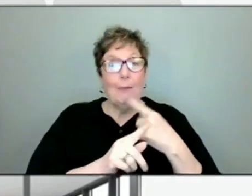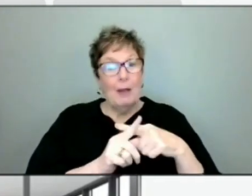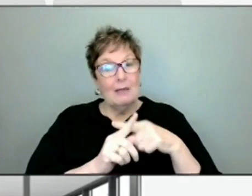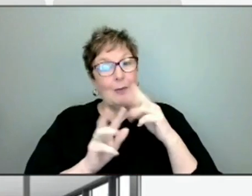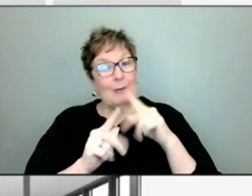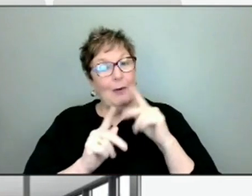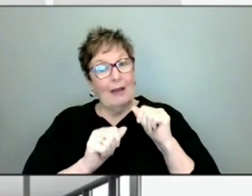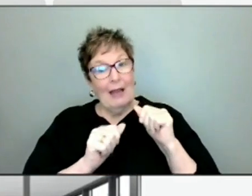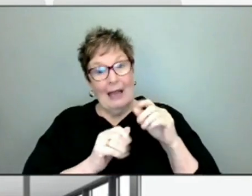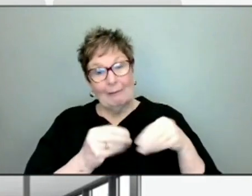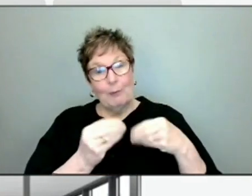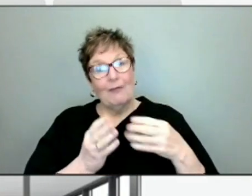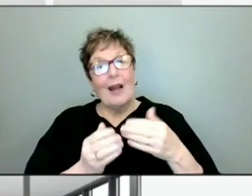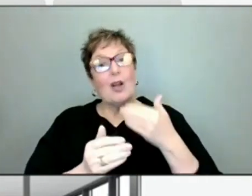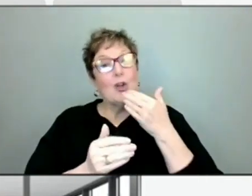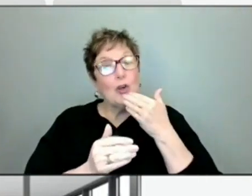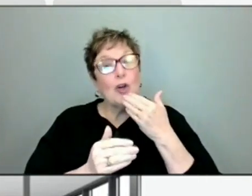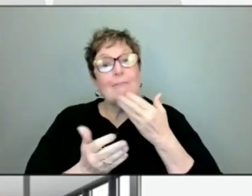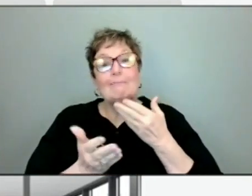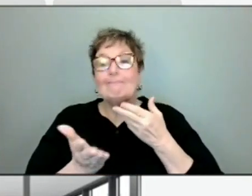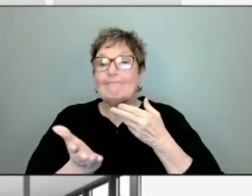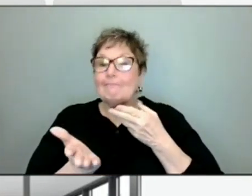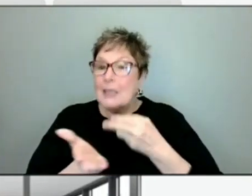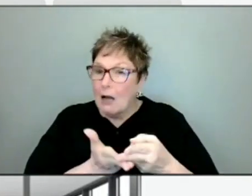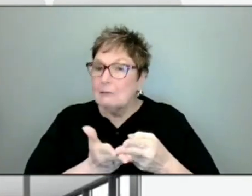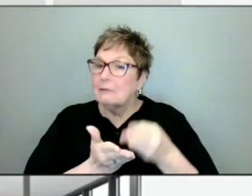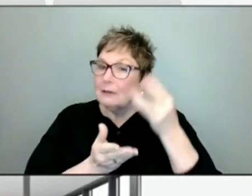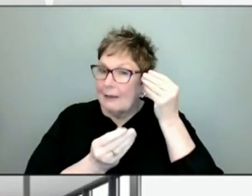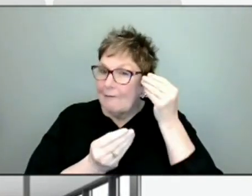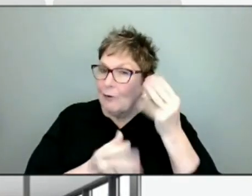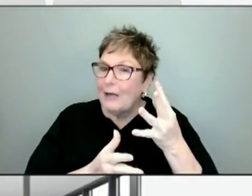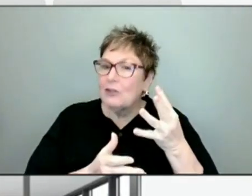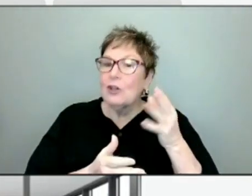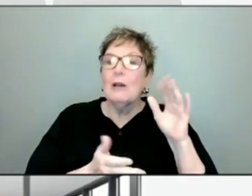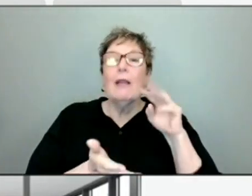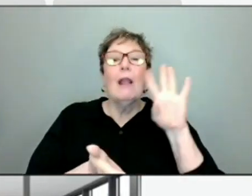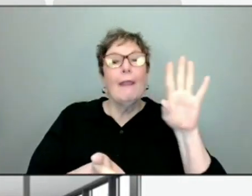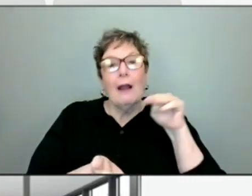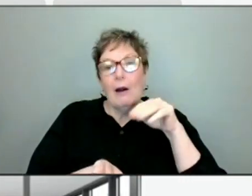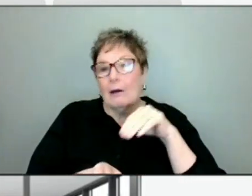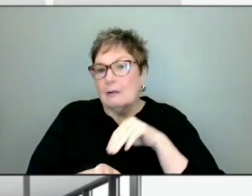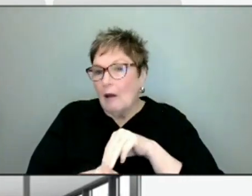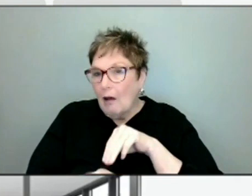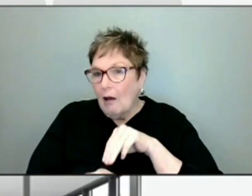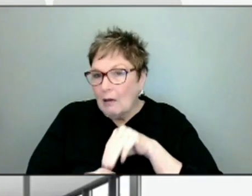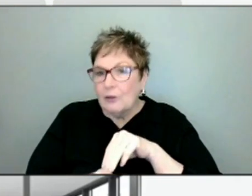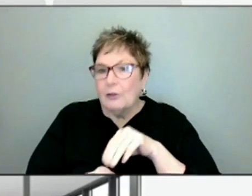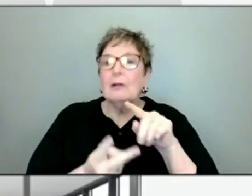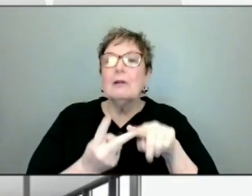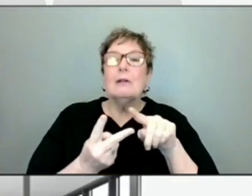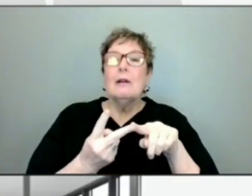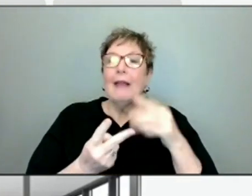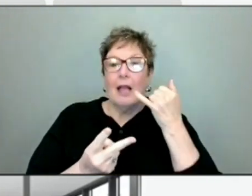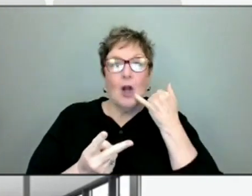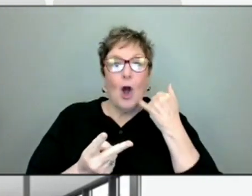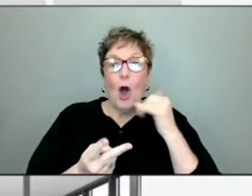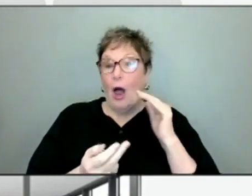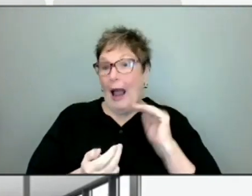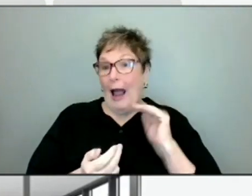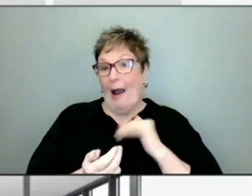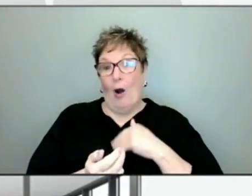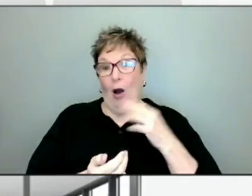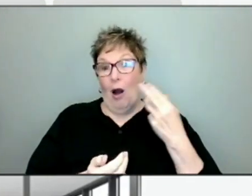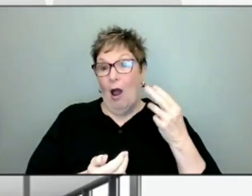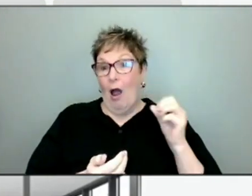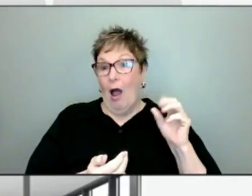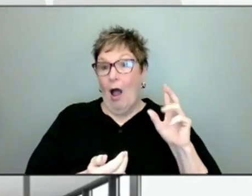provide them with good, solid information. They're pediatricians, they can call us, our hotline, have